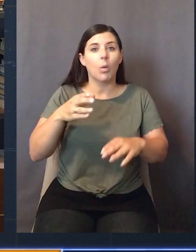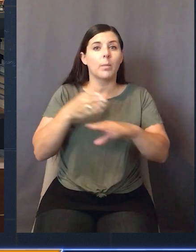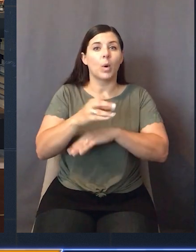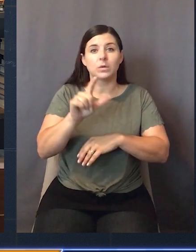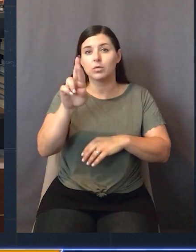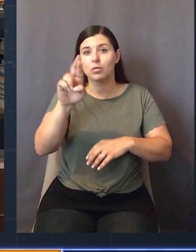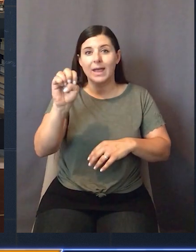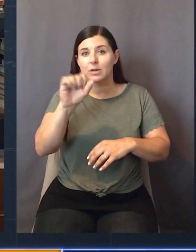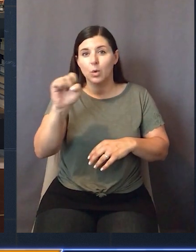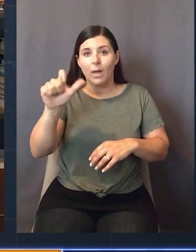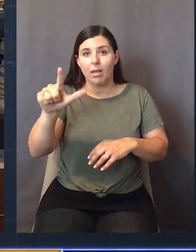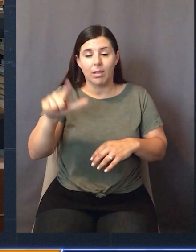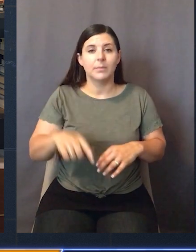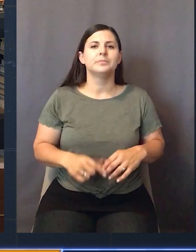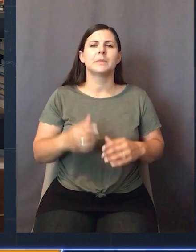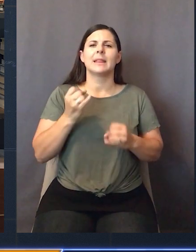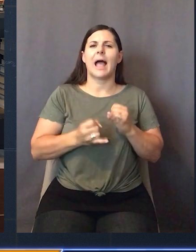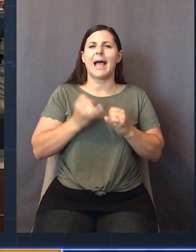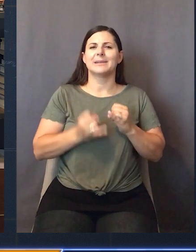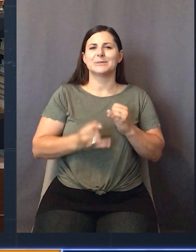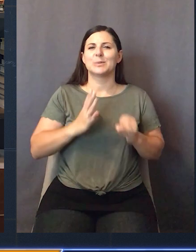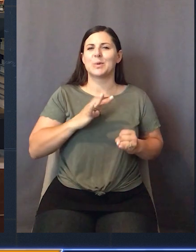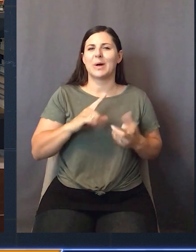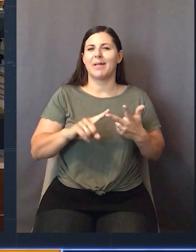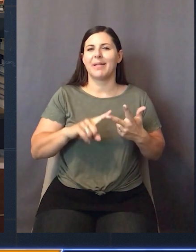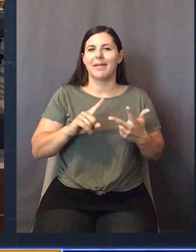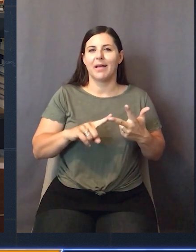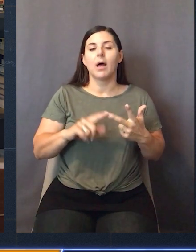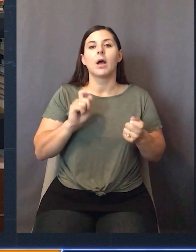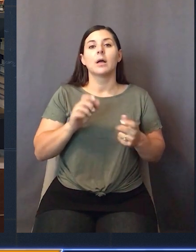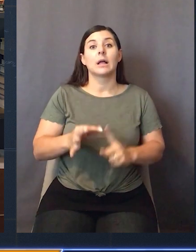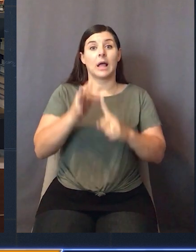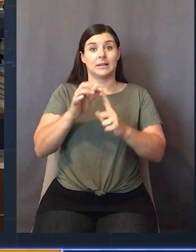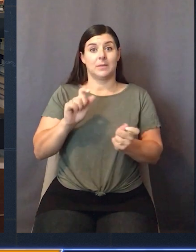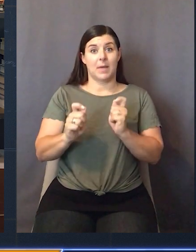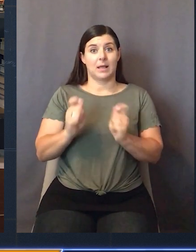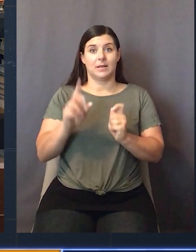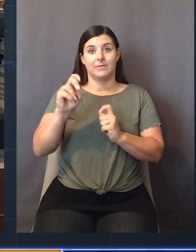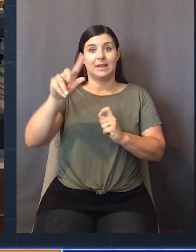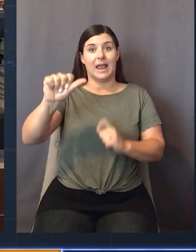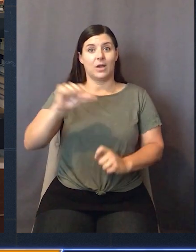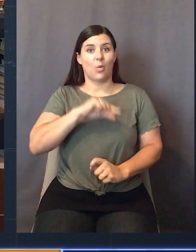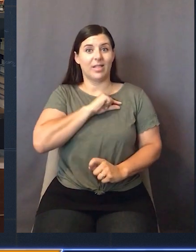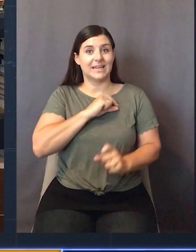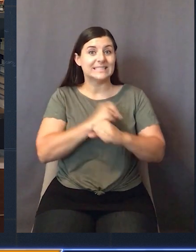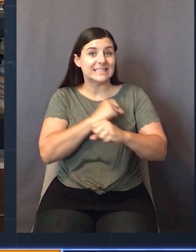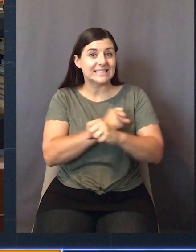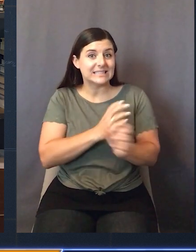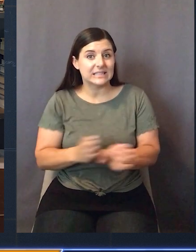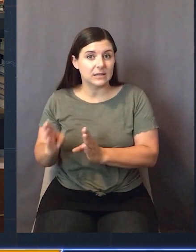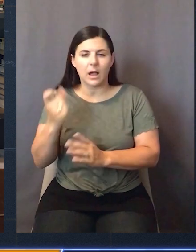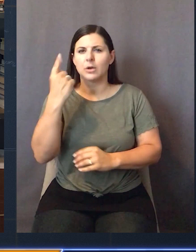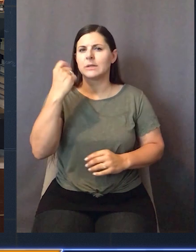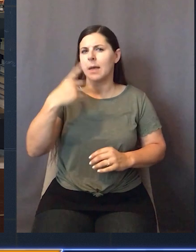and also PostgreSQL. Last cool feature, we now support customized generation of data quality statistics, so you can have